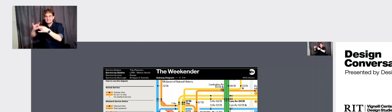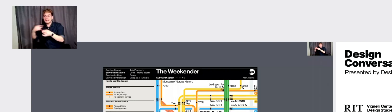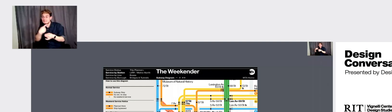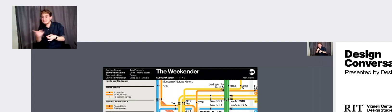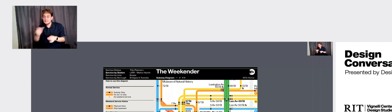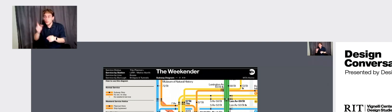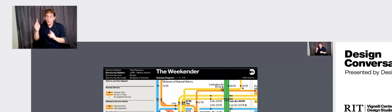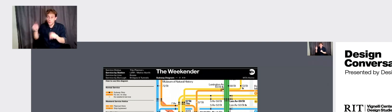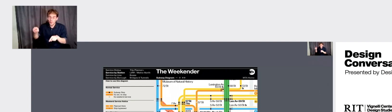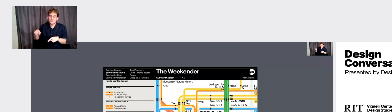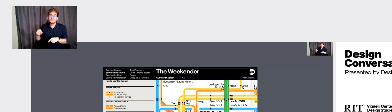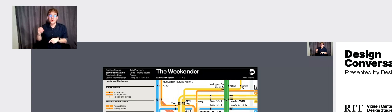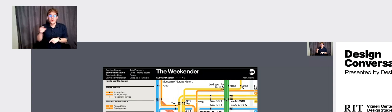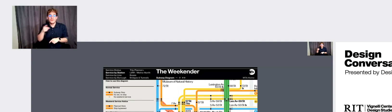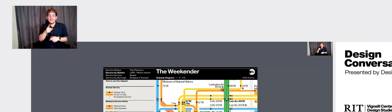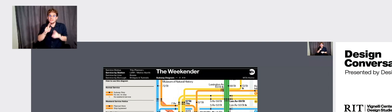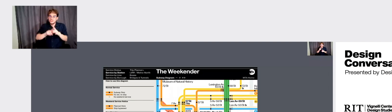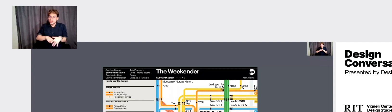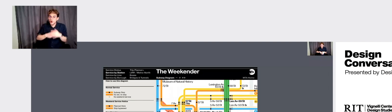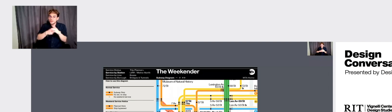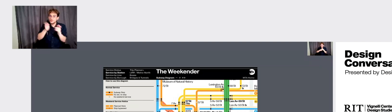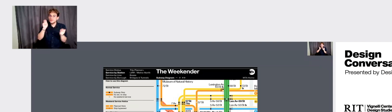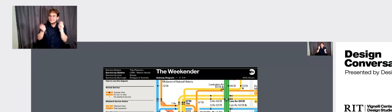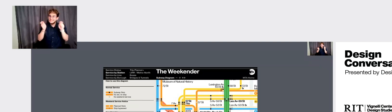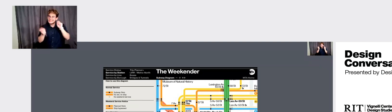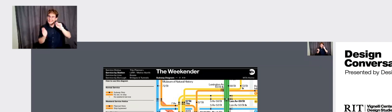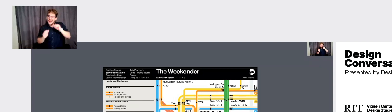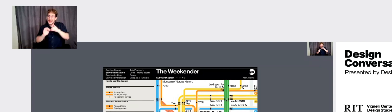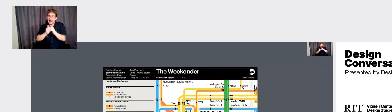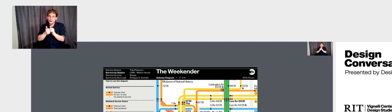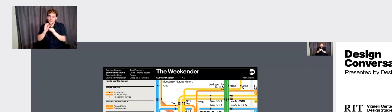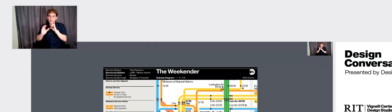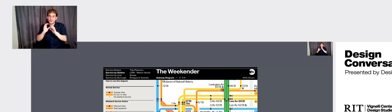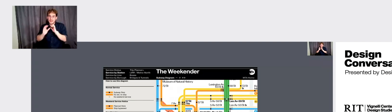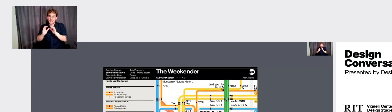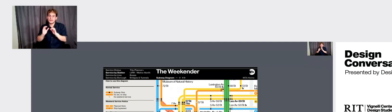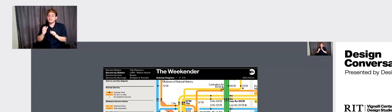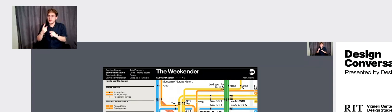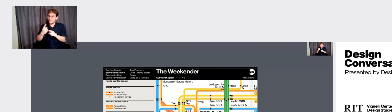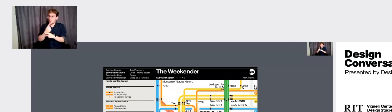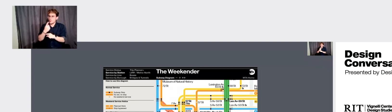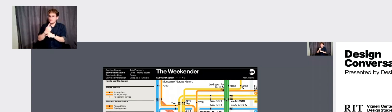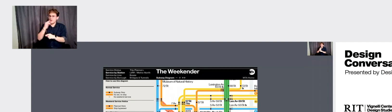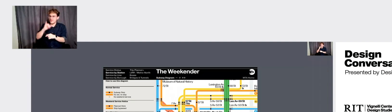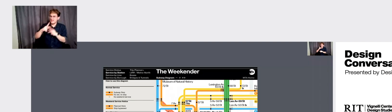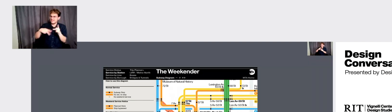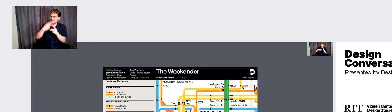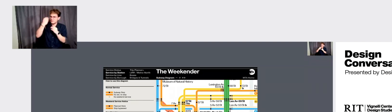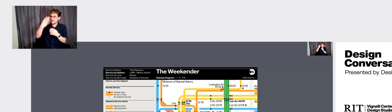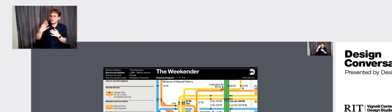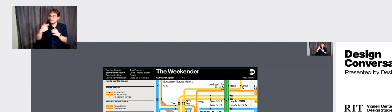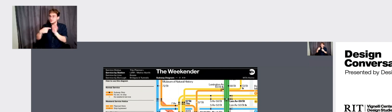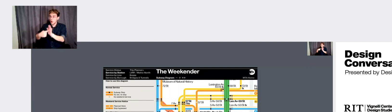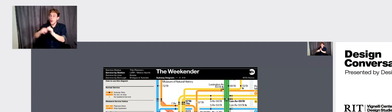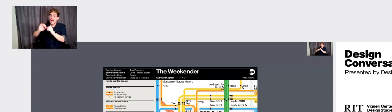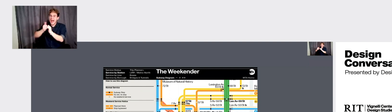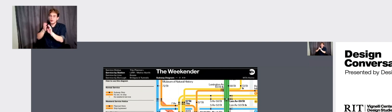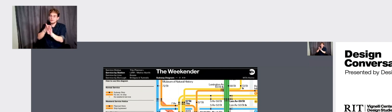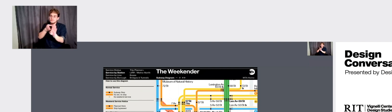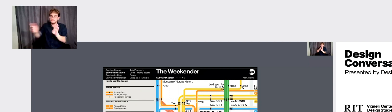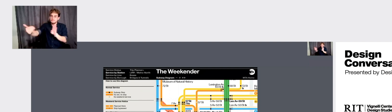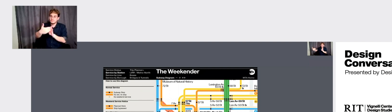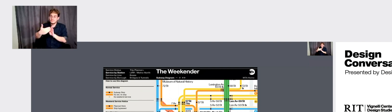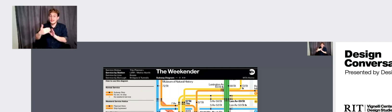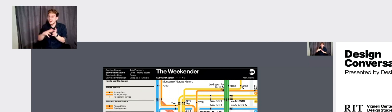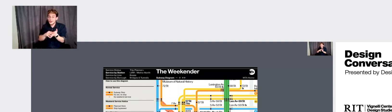And put all design the diagram to kind of communicate that because it's appropriate for, for that type of information. And eventually they